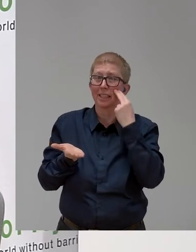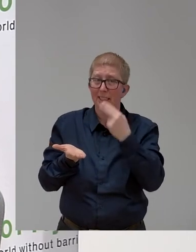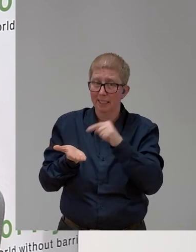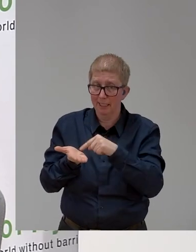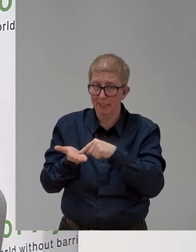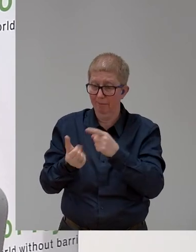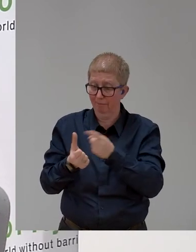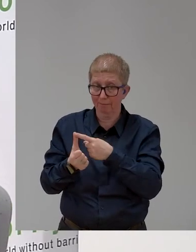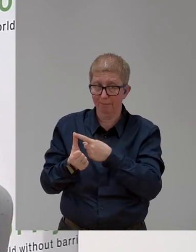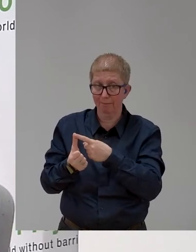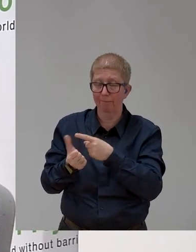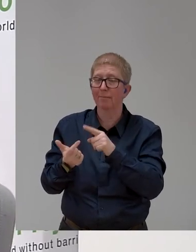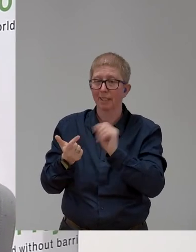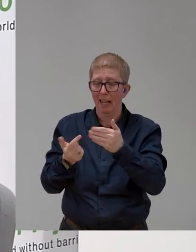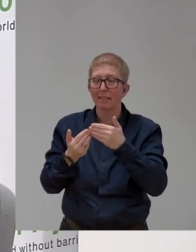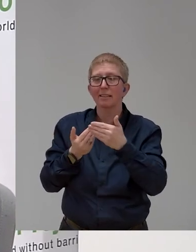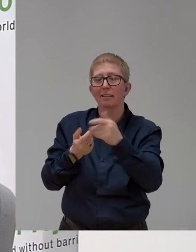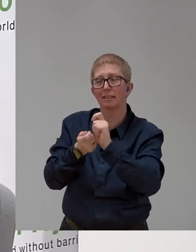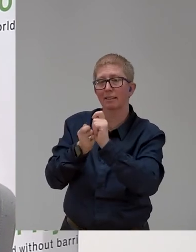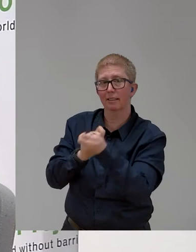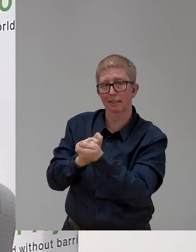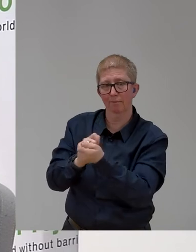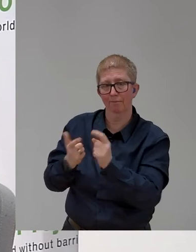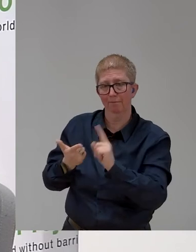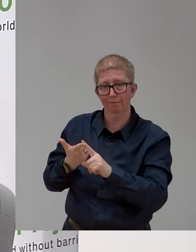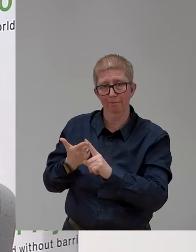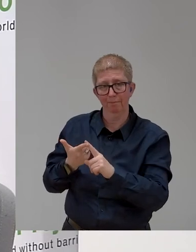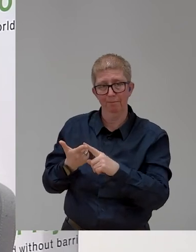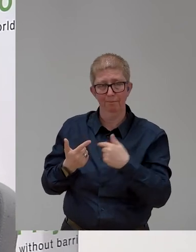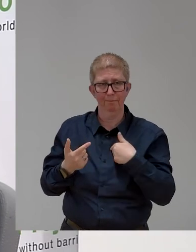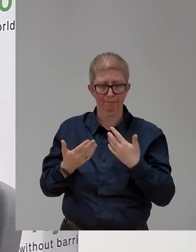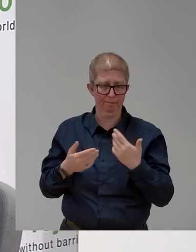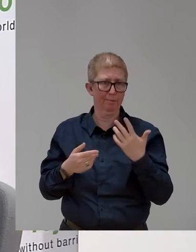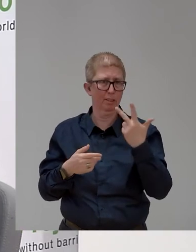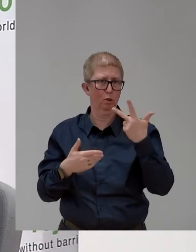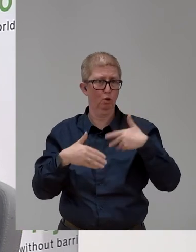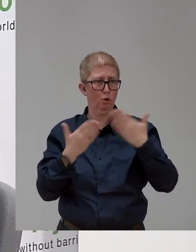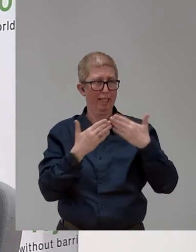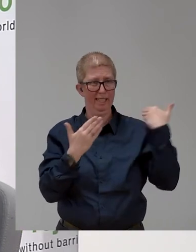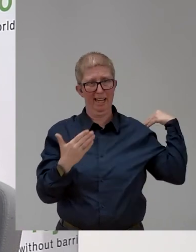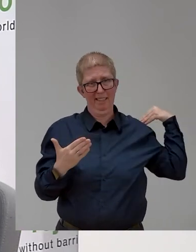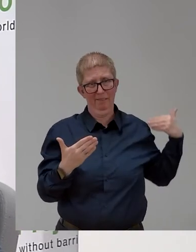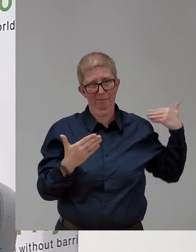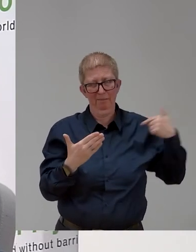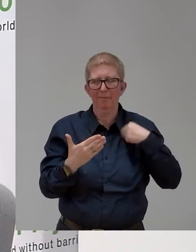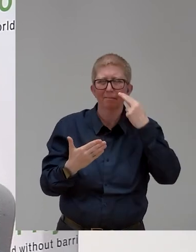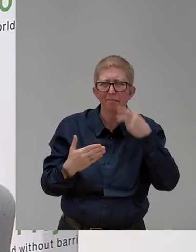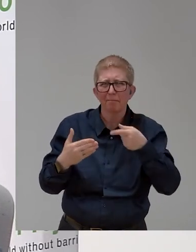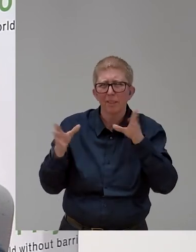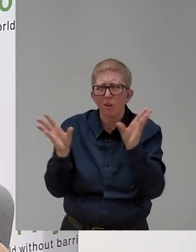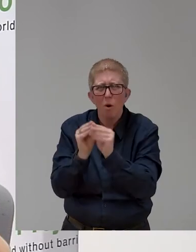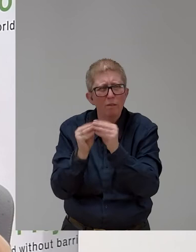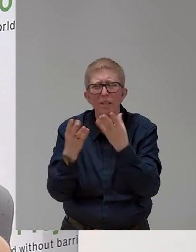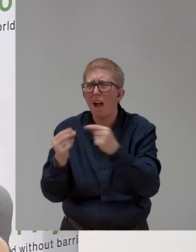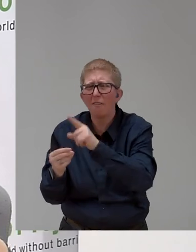over the past three days here at this fabulous conference, there are all the solutions from what we've seen.